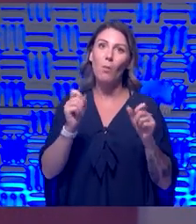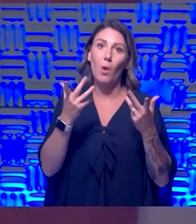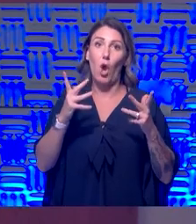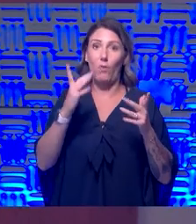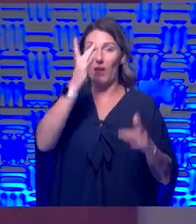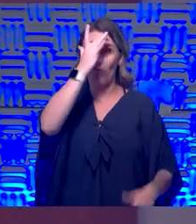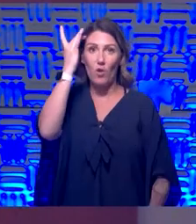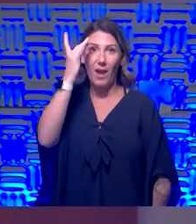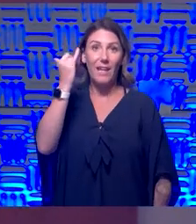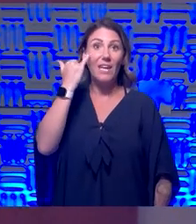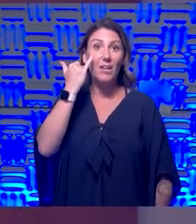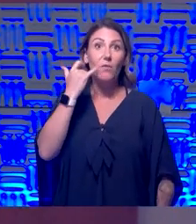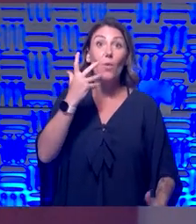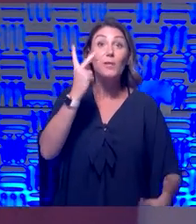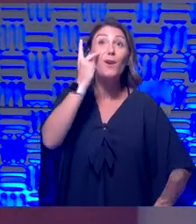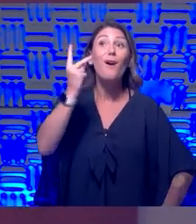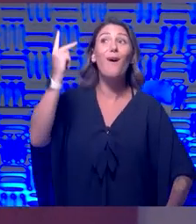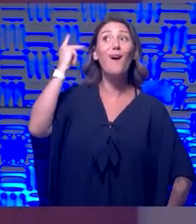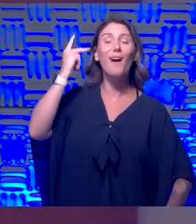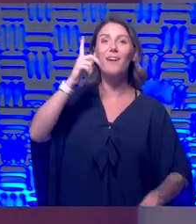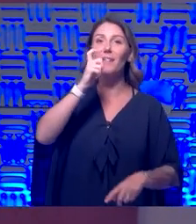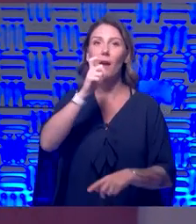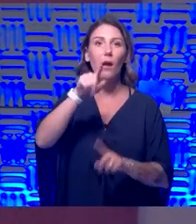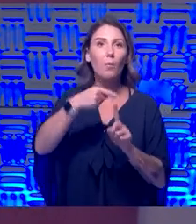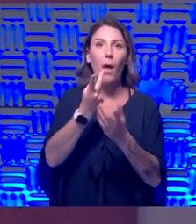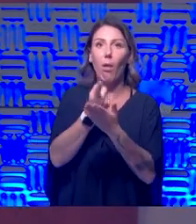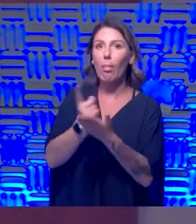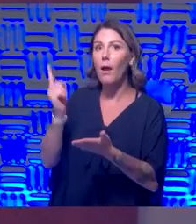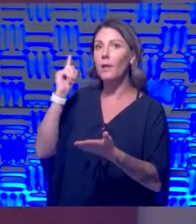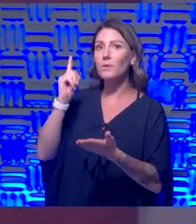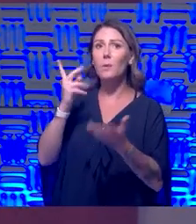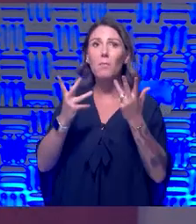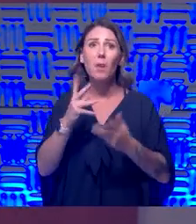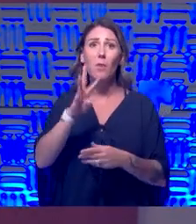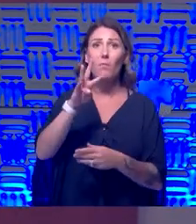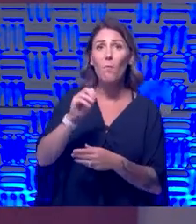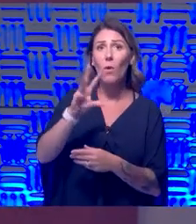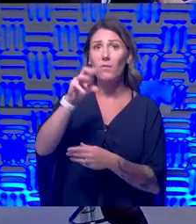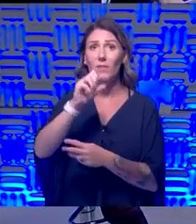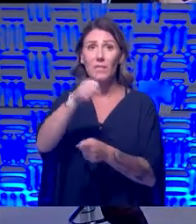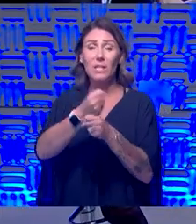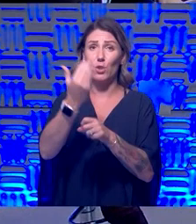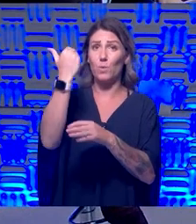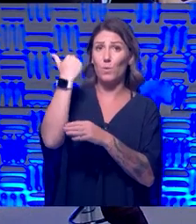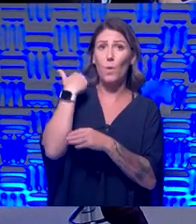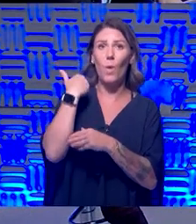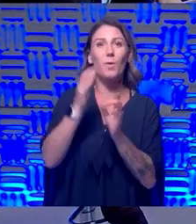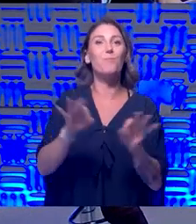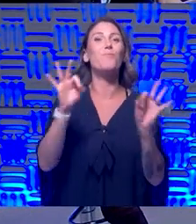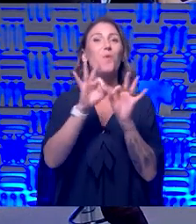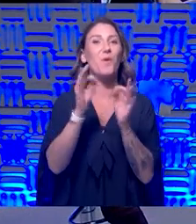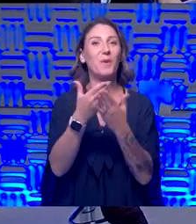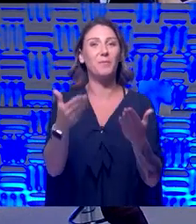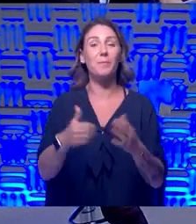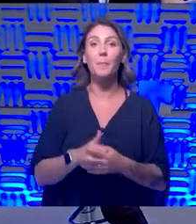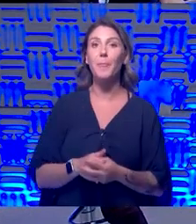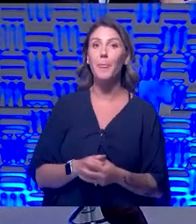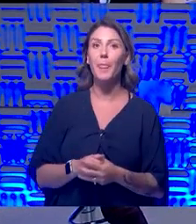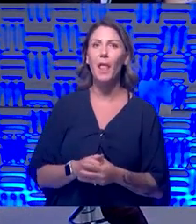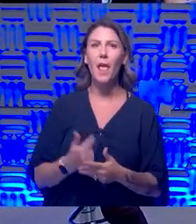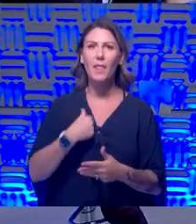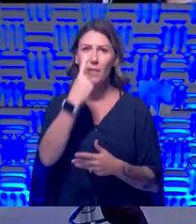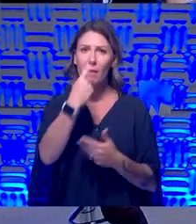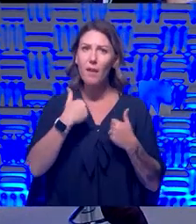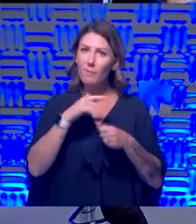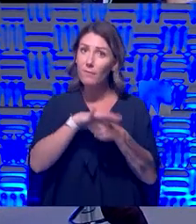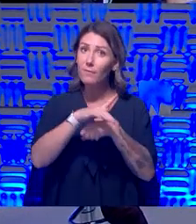you're going to reminisce, don't reminisce about last week, reminisce about, you know, 30, 40, 50 years ago. Yeah, it makes important stuff. So I think we have time for